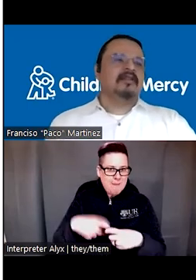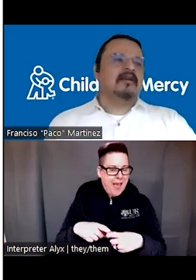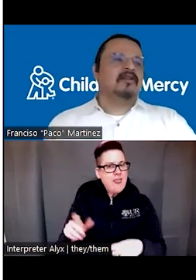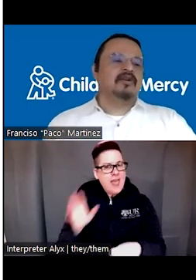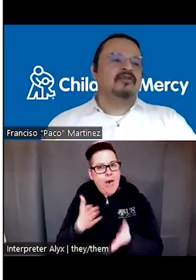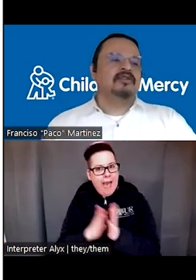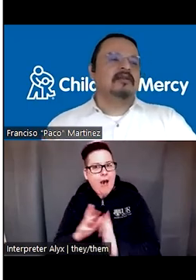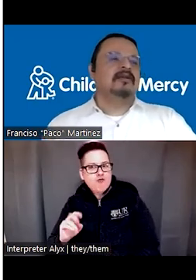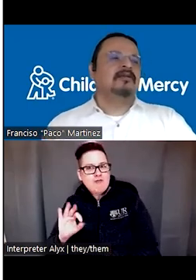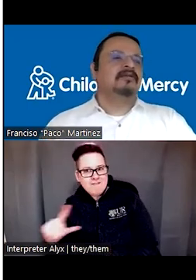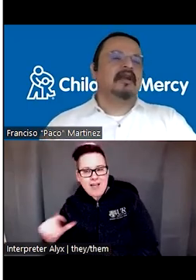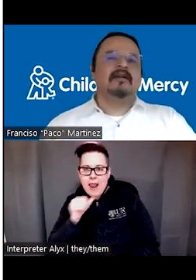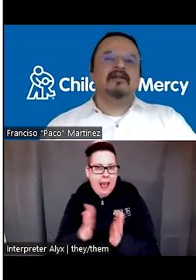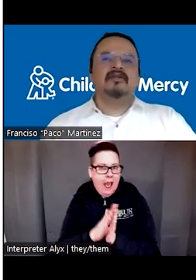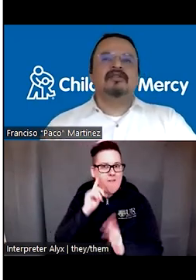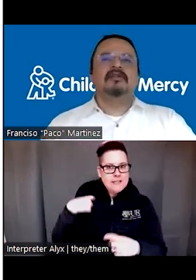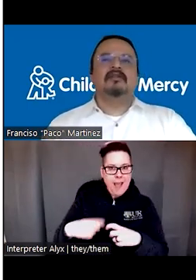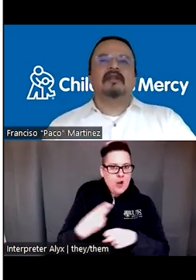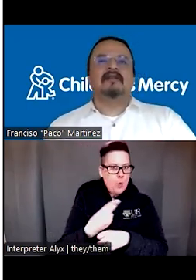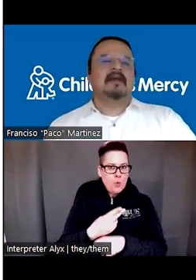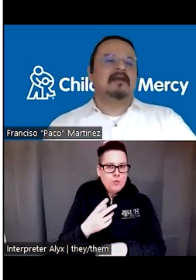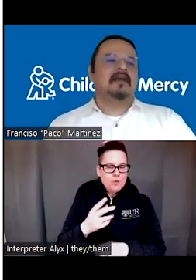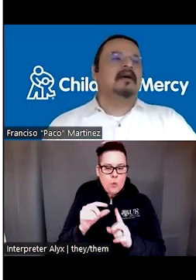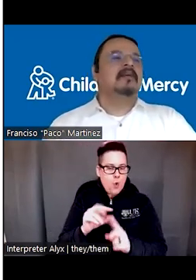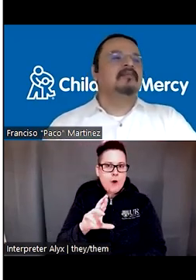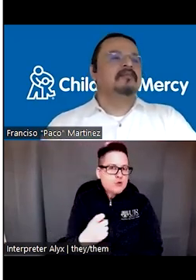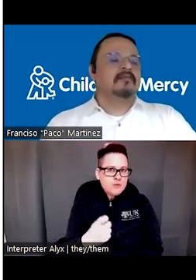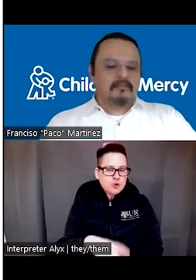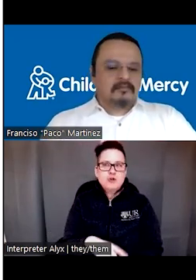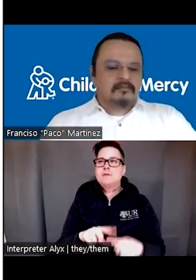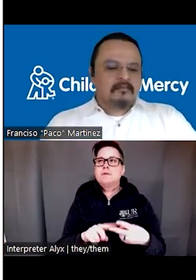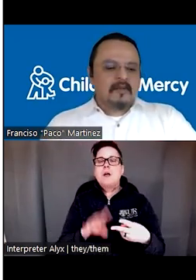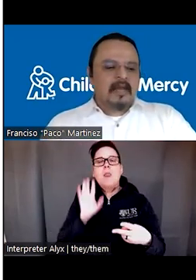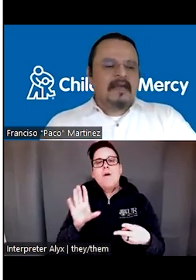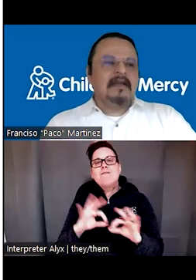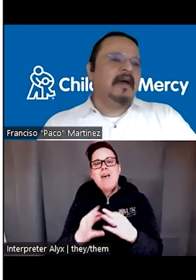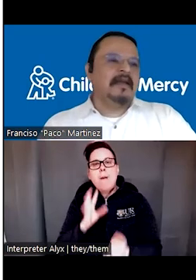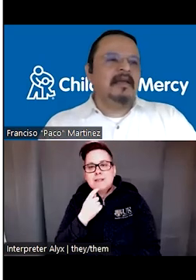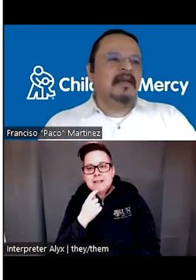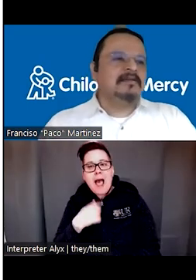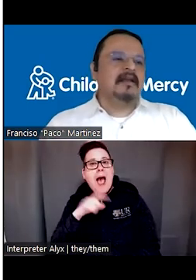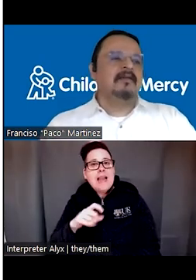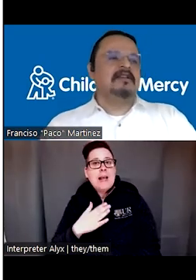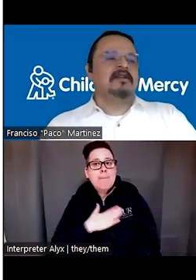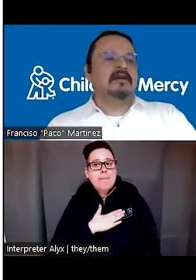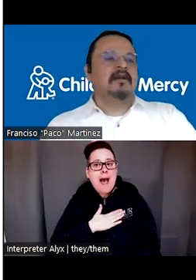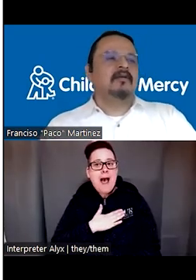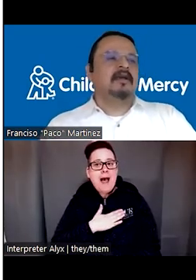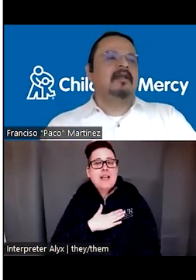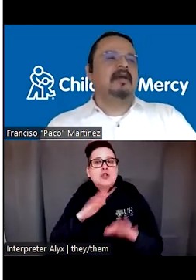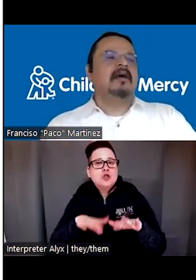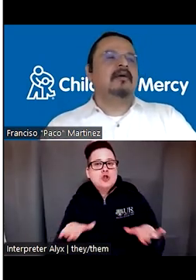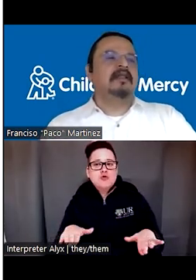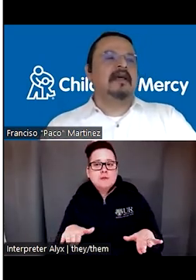are not, they are not going to tell you, they are not going to tell you things like, um, I leave my kids. I leave my children